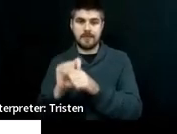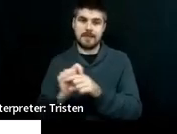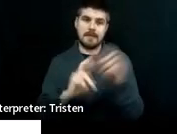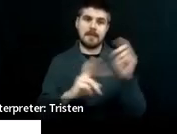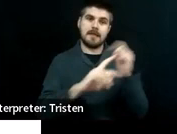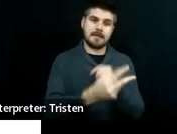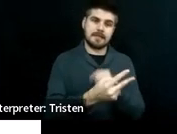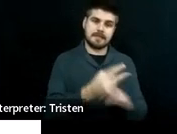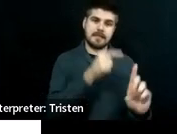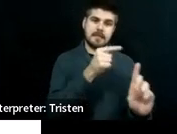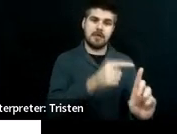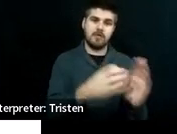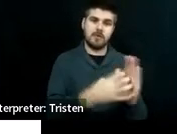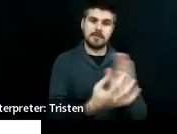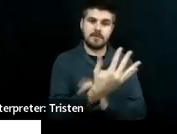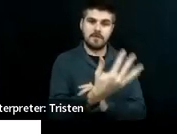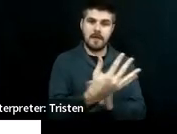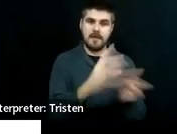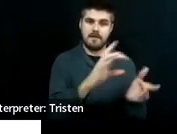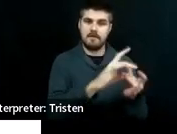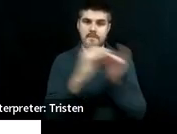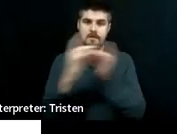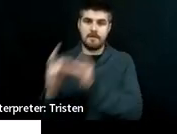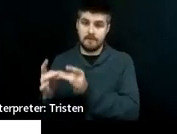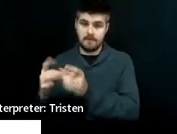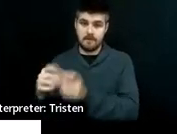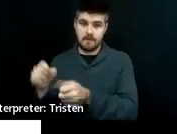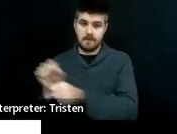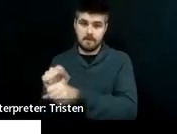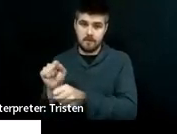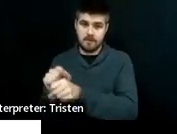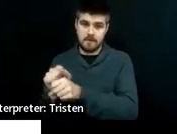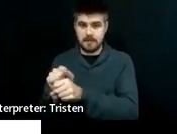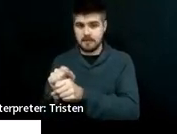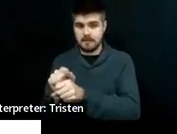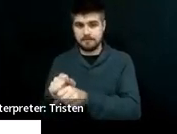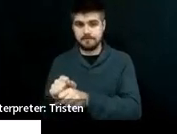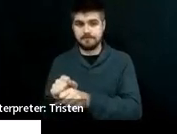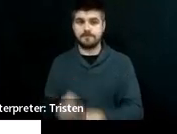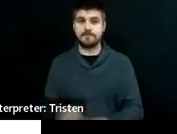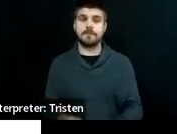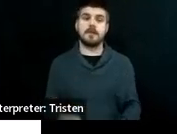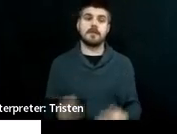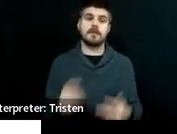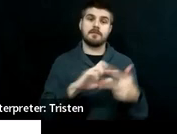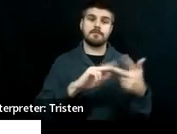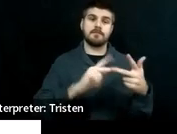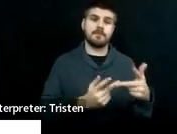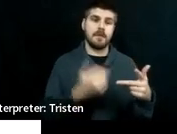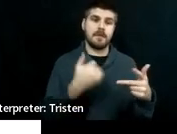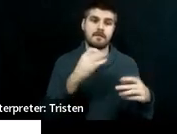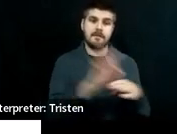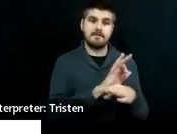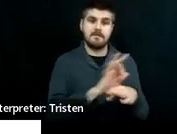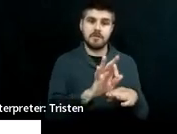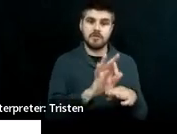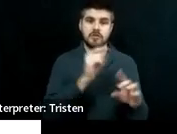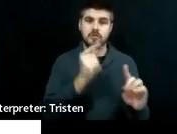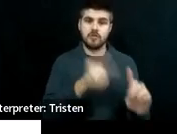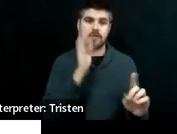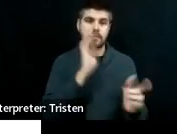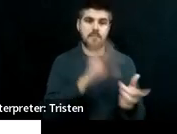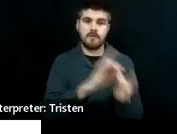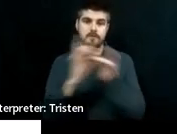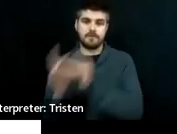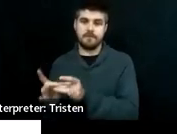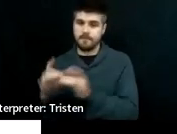goal in Section 5, put language that would align to employment, and then have a functional one that can align to independent